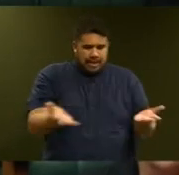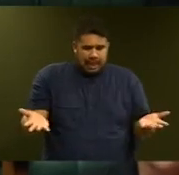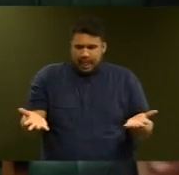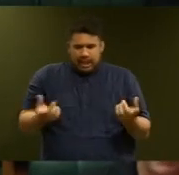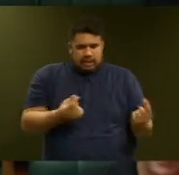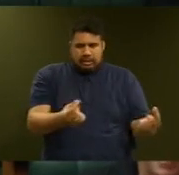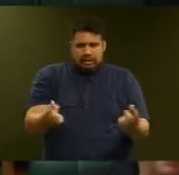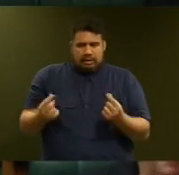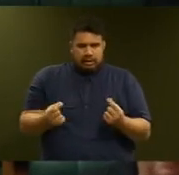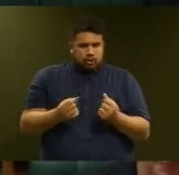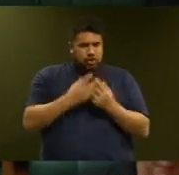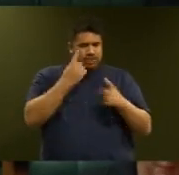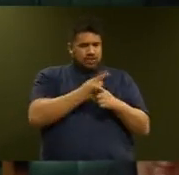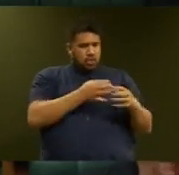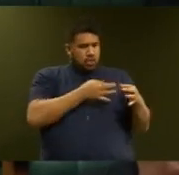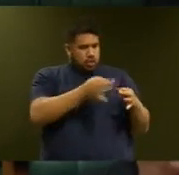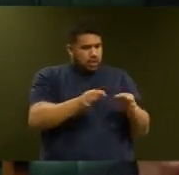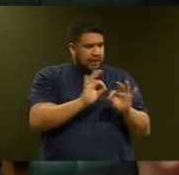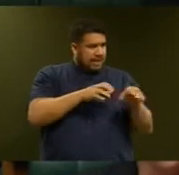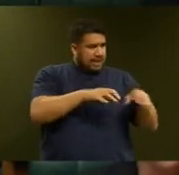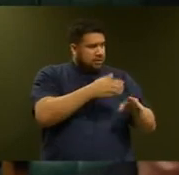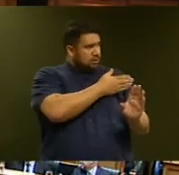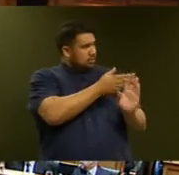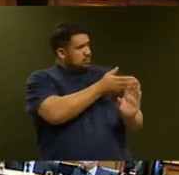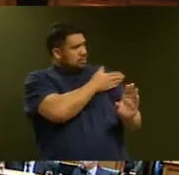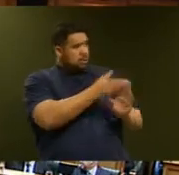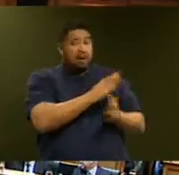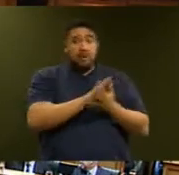not delivered on, you do need to get some help to do that.